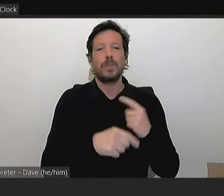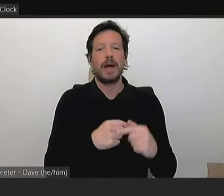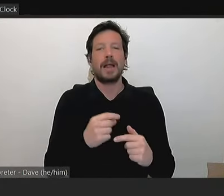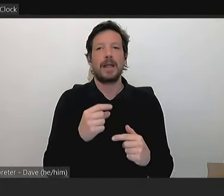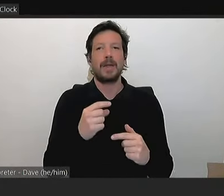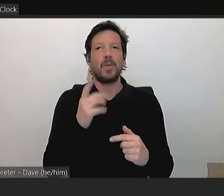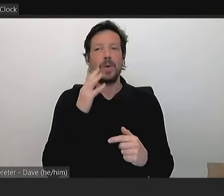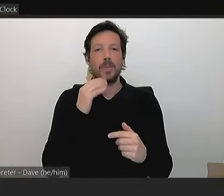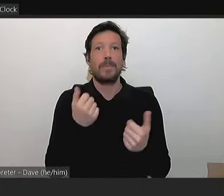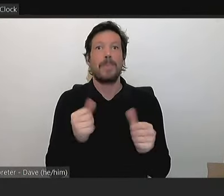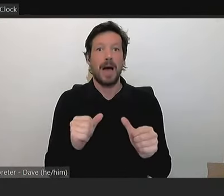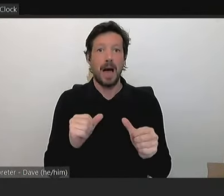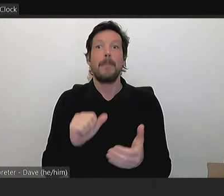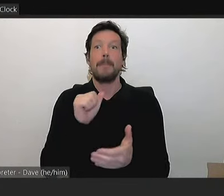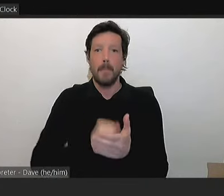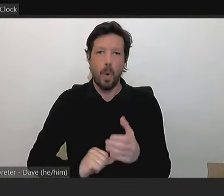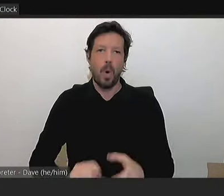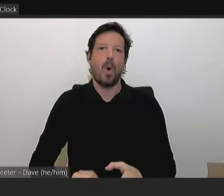in council's ownership. Thank you.